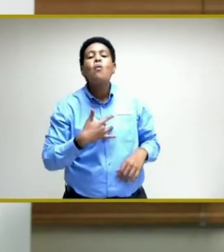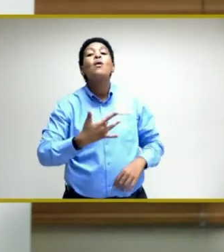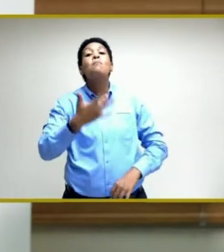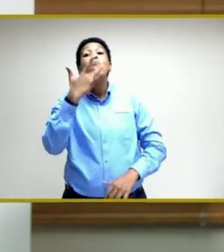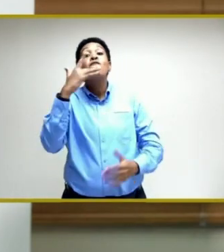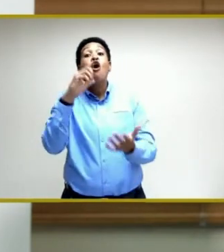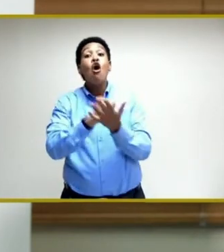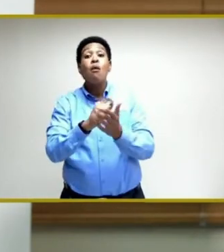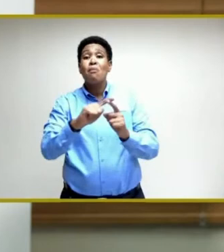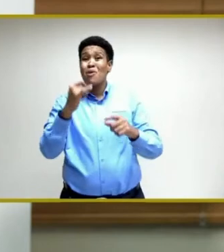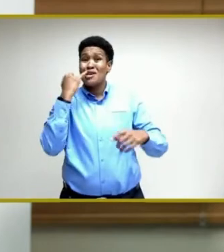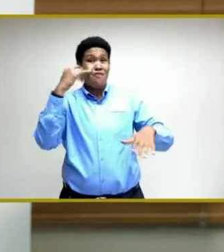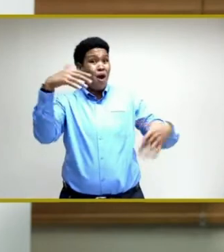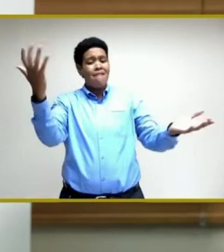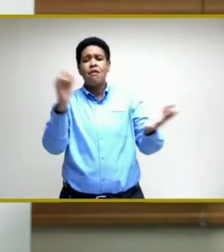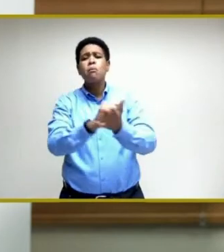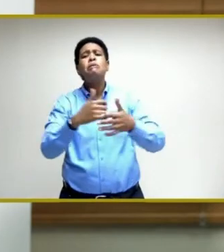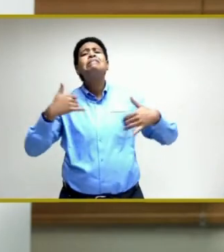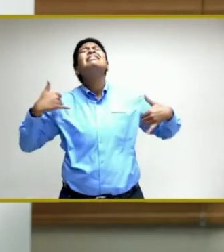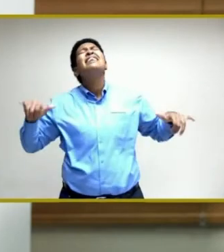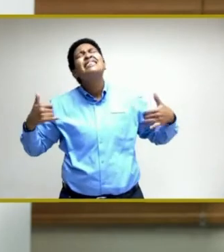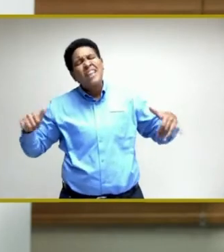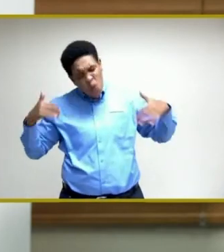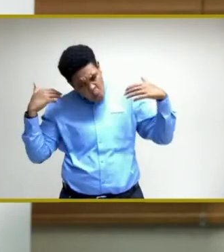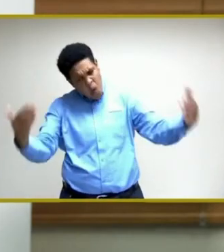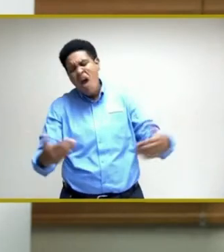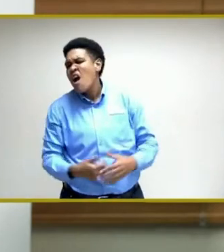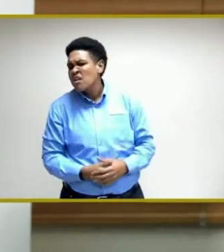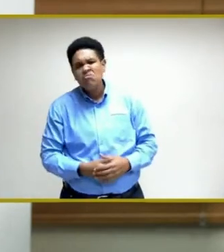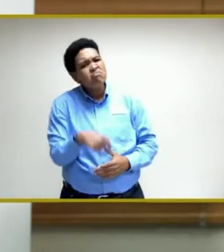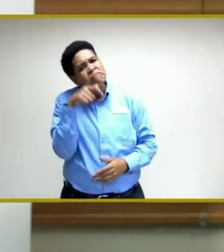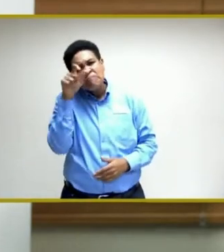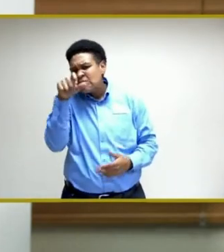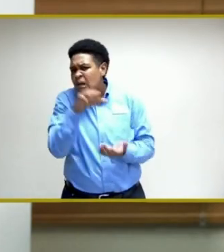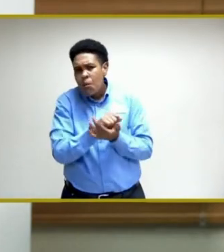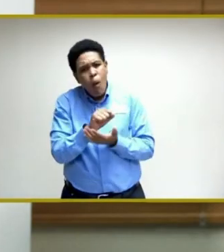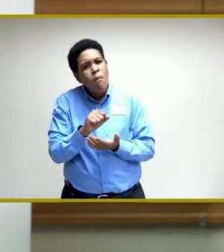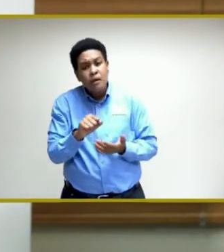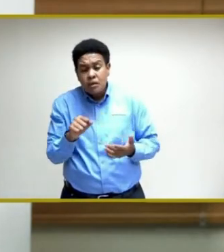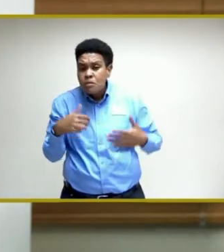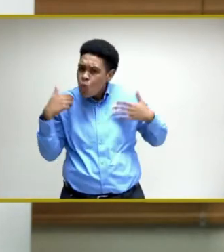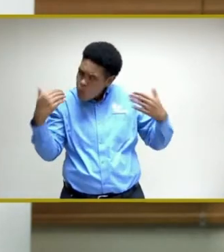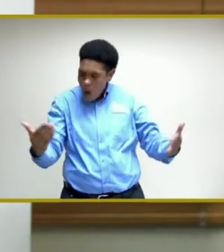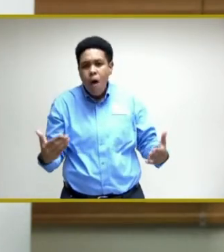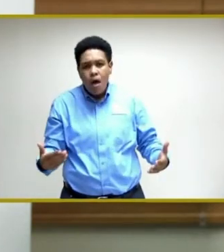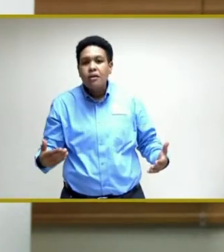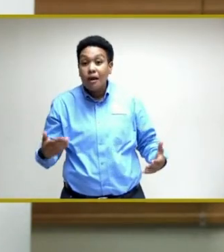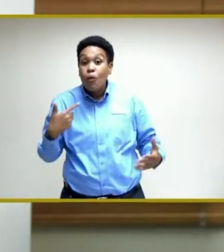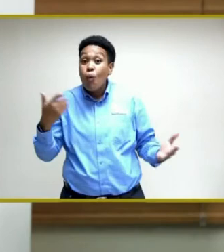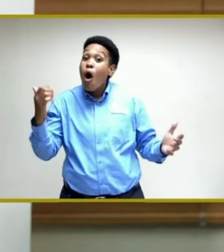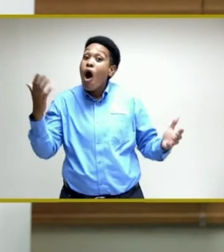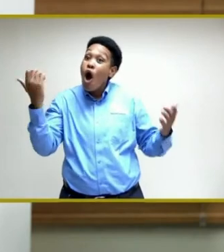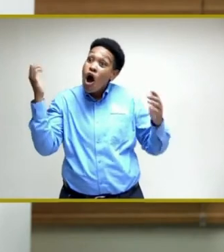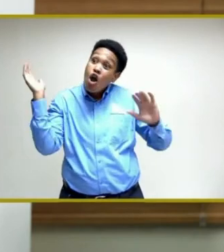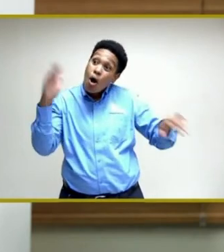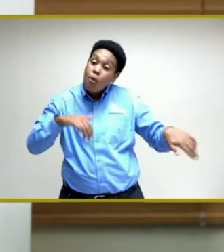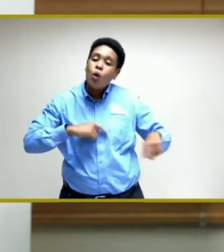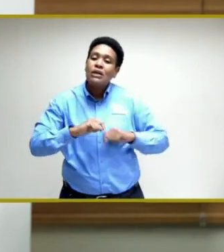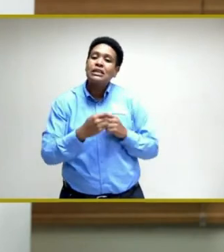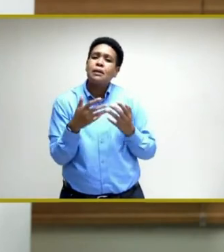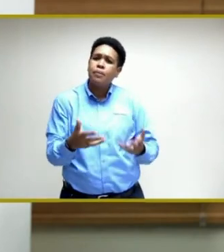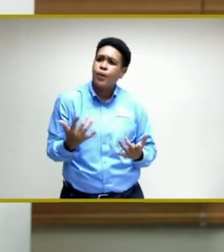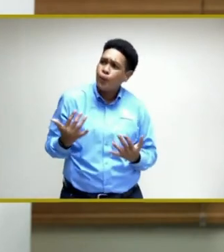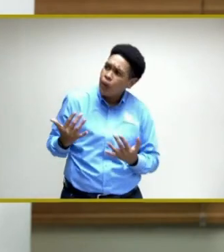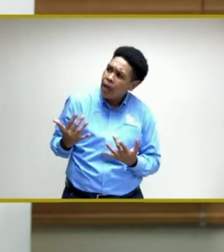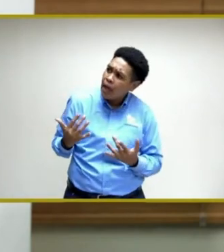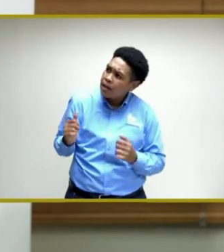let a lack of appointment stop you. We want everyone to come out. And our team on the ground is making the sacrifice and are able,